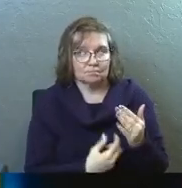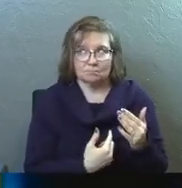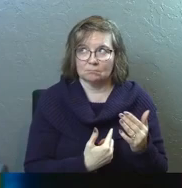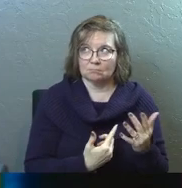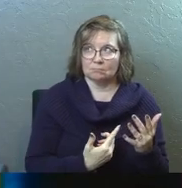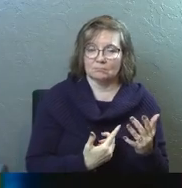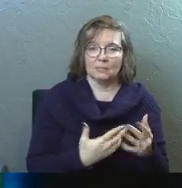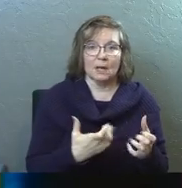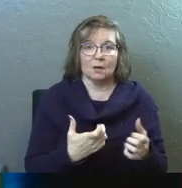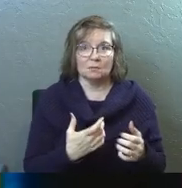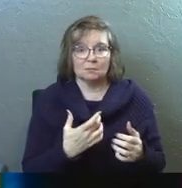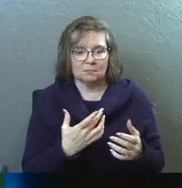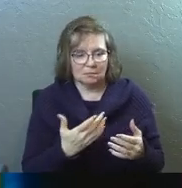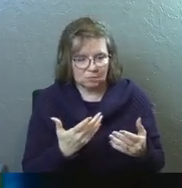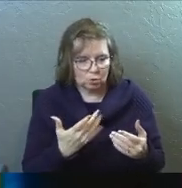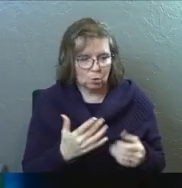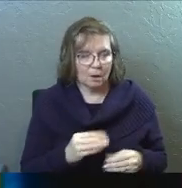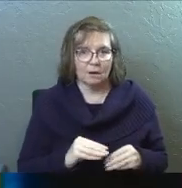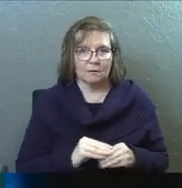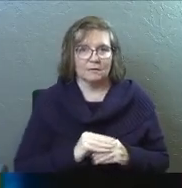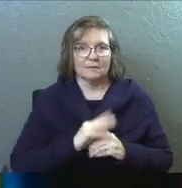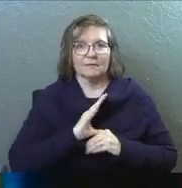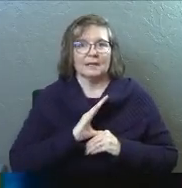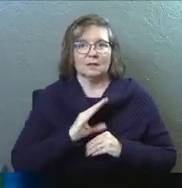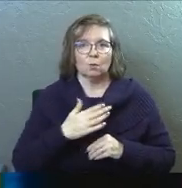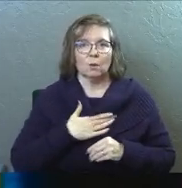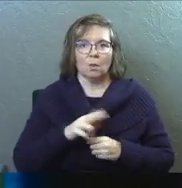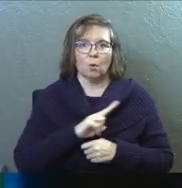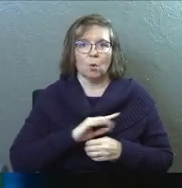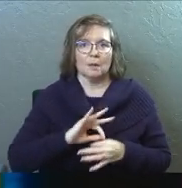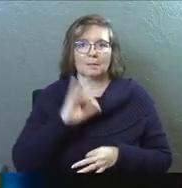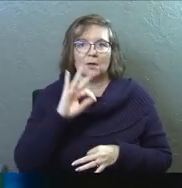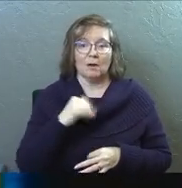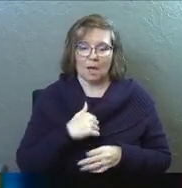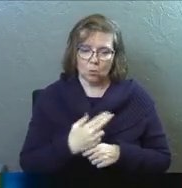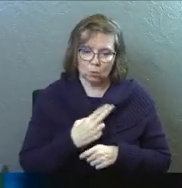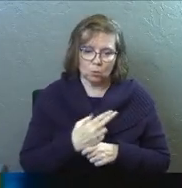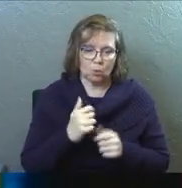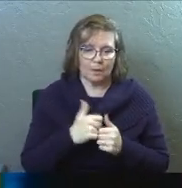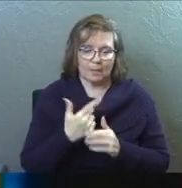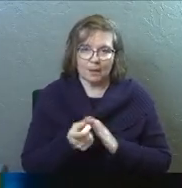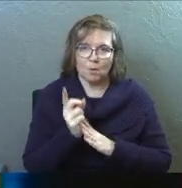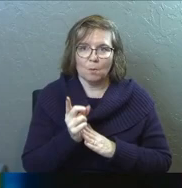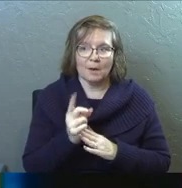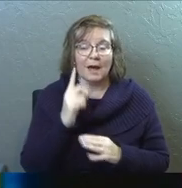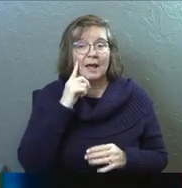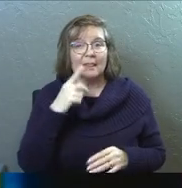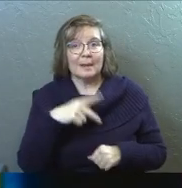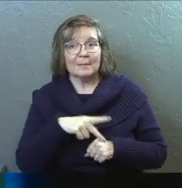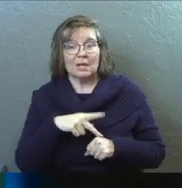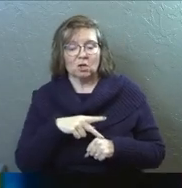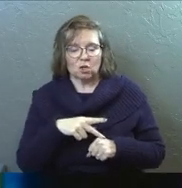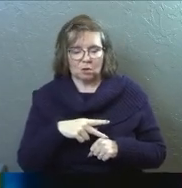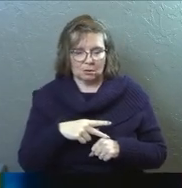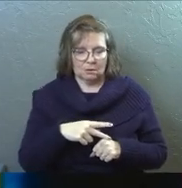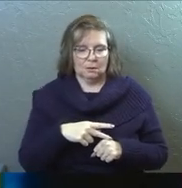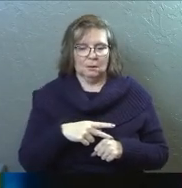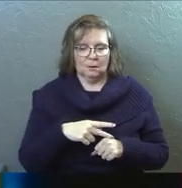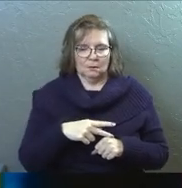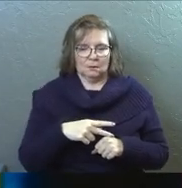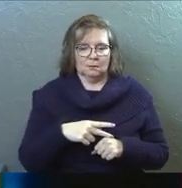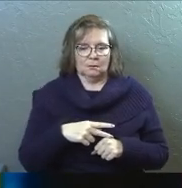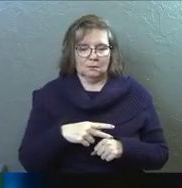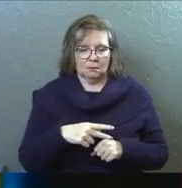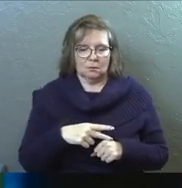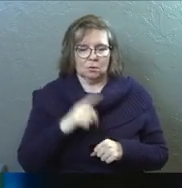something. And I'm with you. You're filled with my Holy Spirit. And I'm going to use you in this moment. I think Peter stands up again right